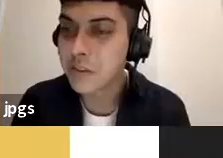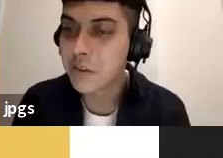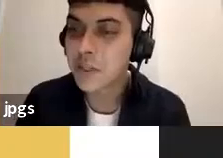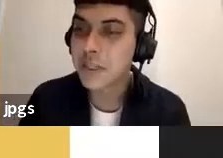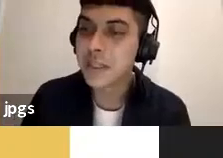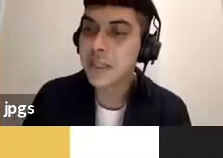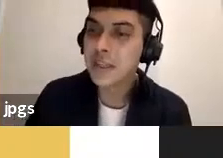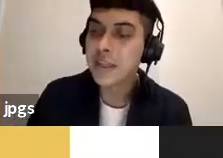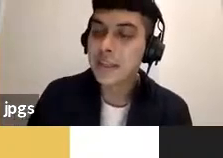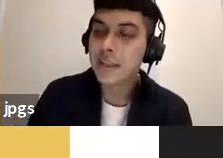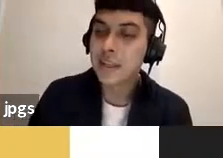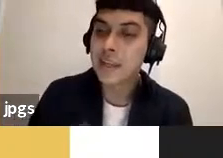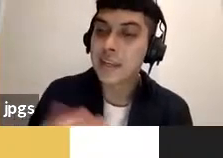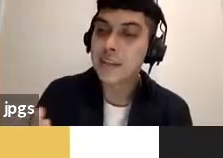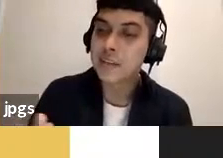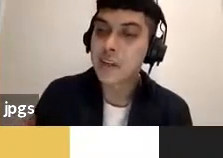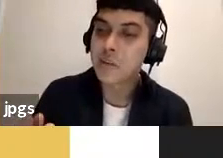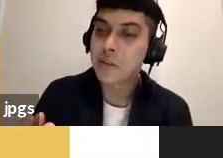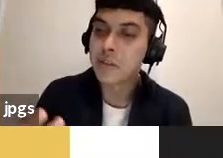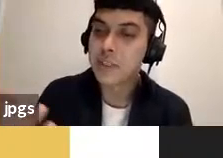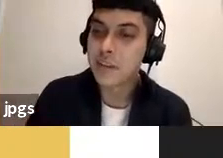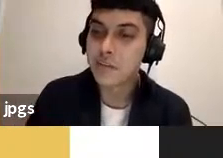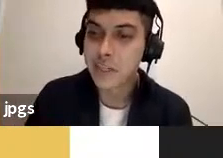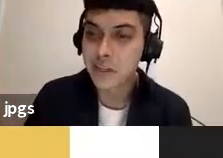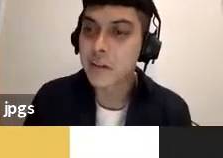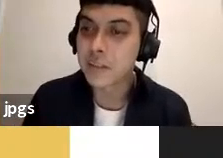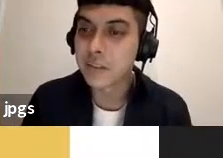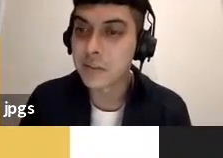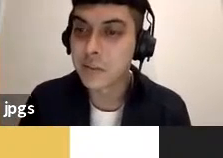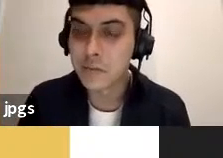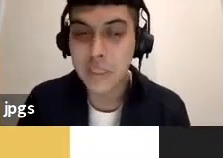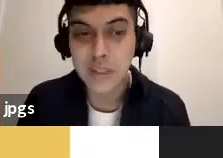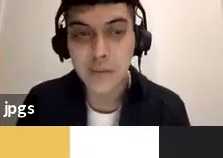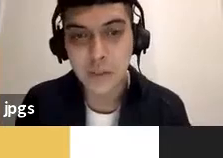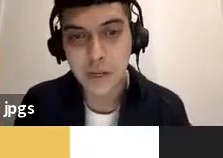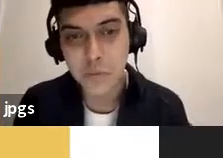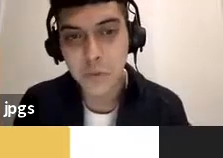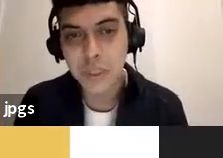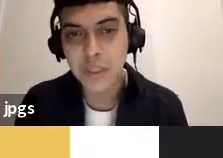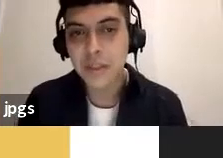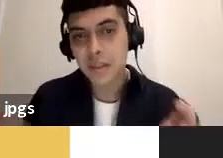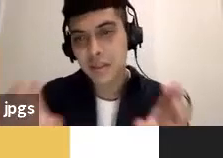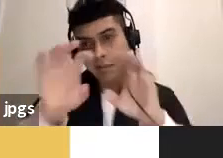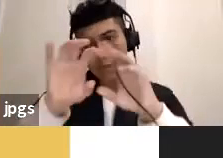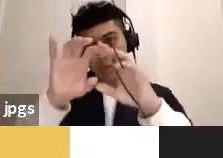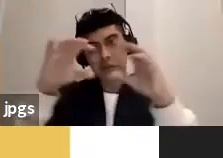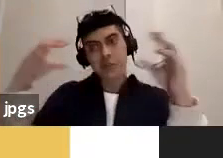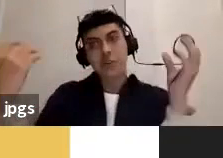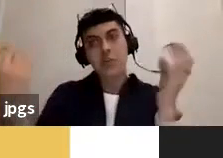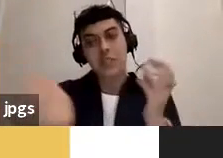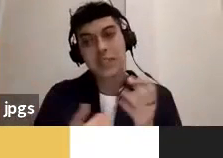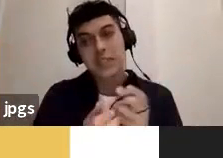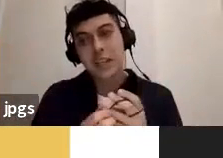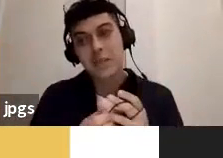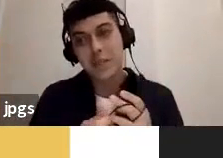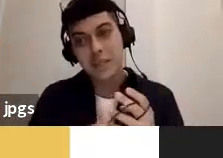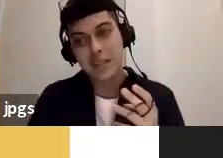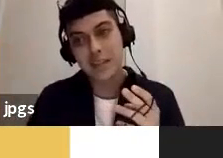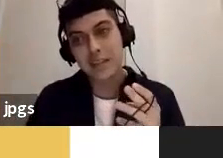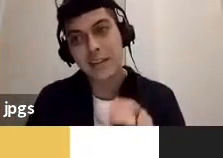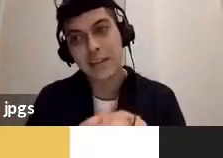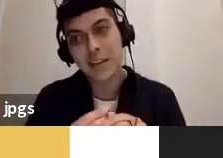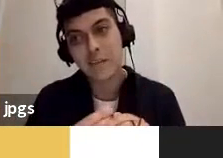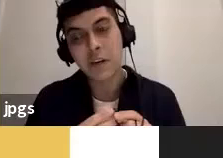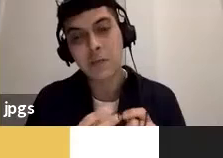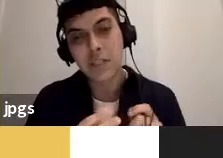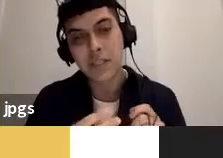well to someone in kenya cameroon the african continent or vietnam cambodia because of these climates